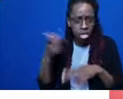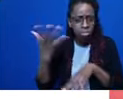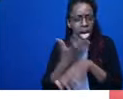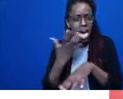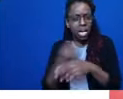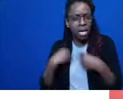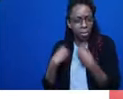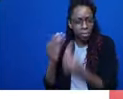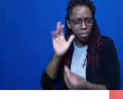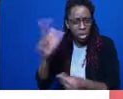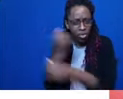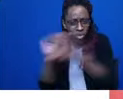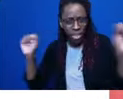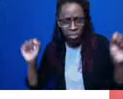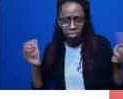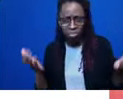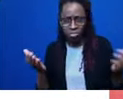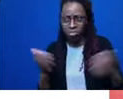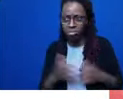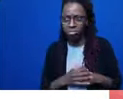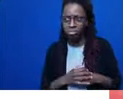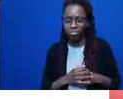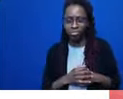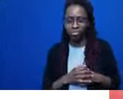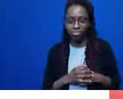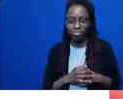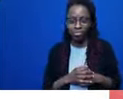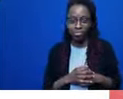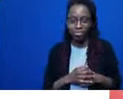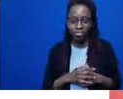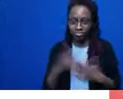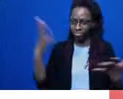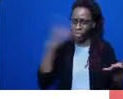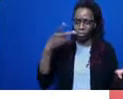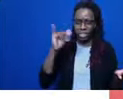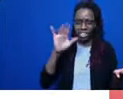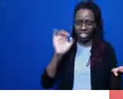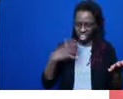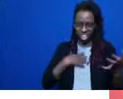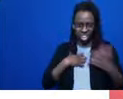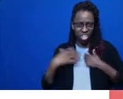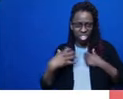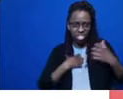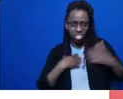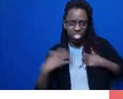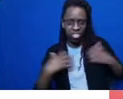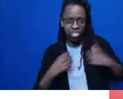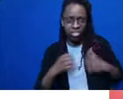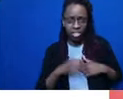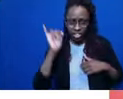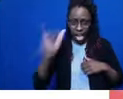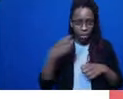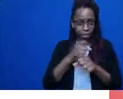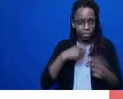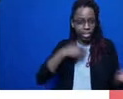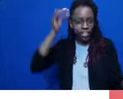It's a beautiful piece. And always makes me think of just the interdependence that